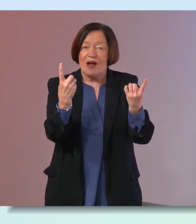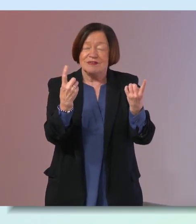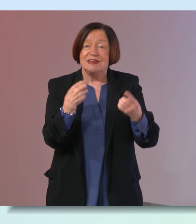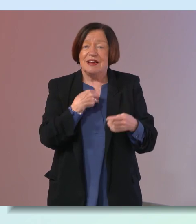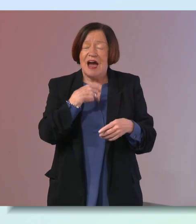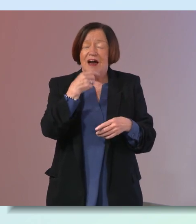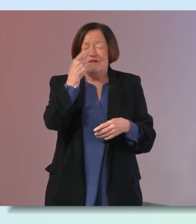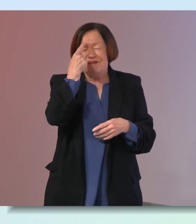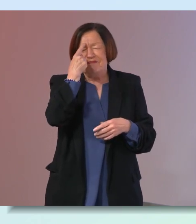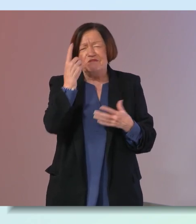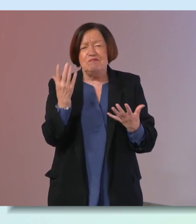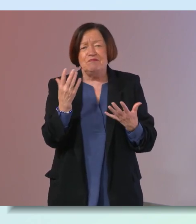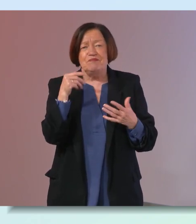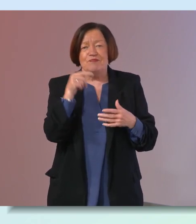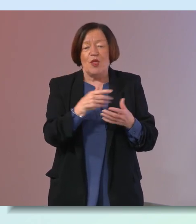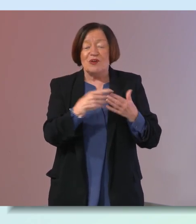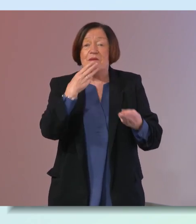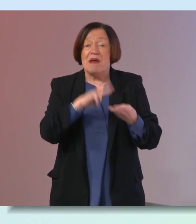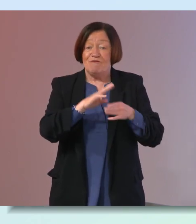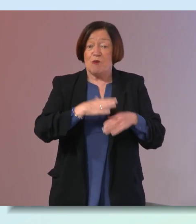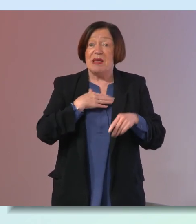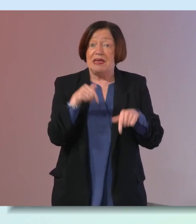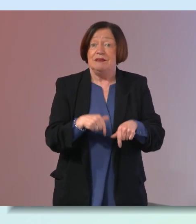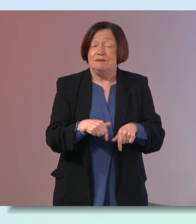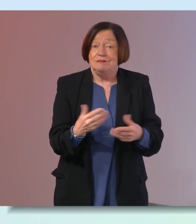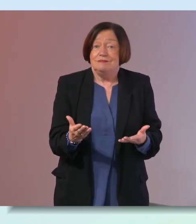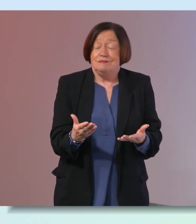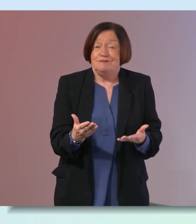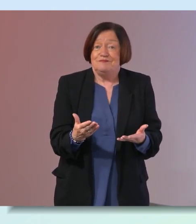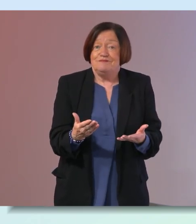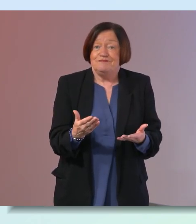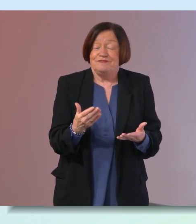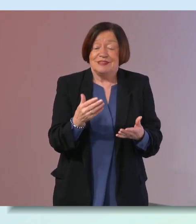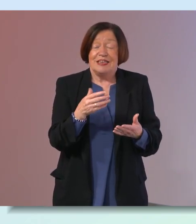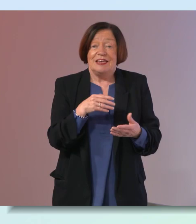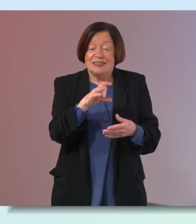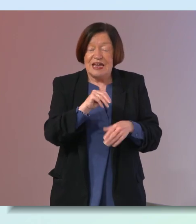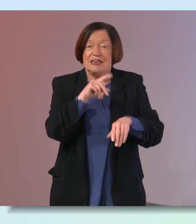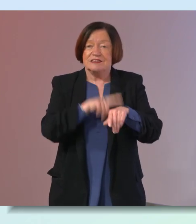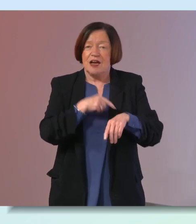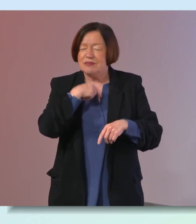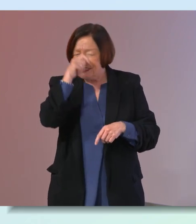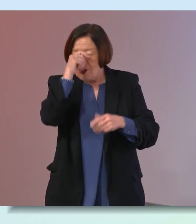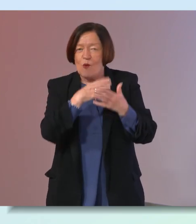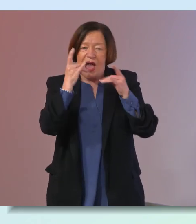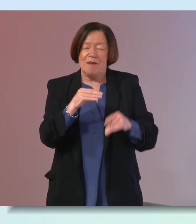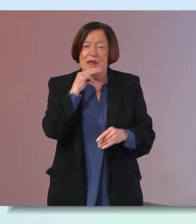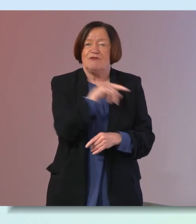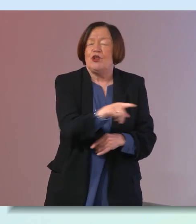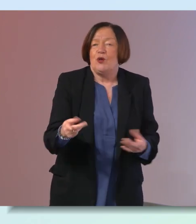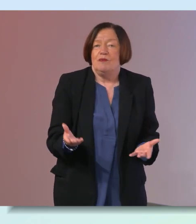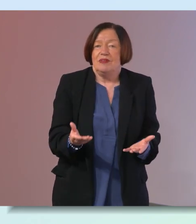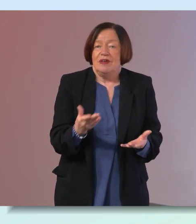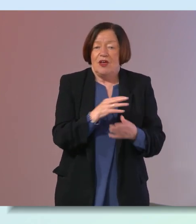actually think the the take-home message for me is that it's taking the time to figure out what health is for you so it's not